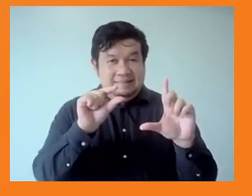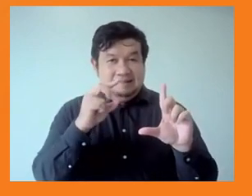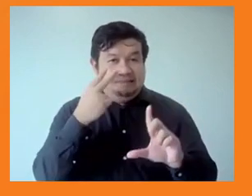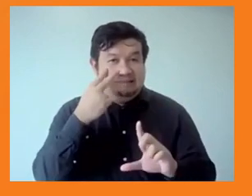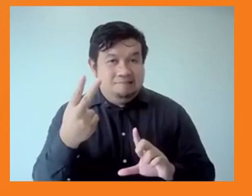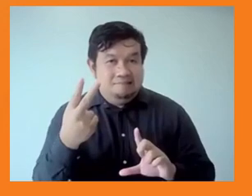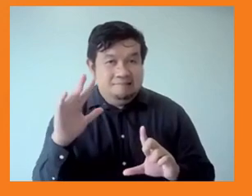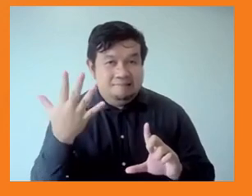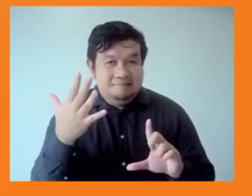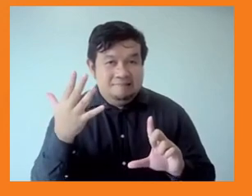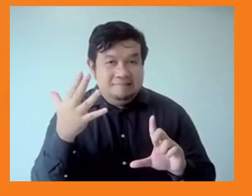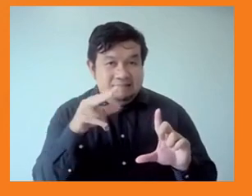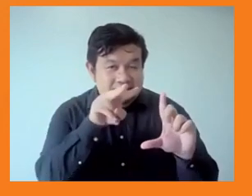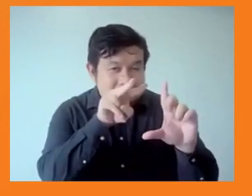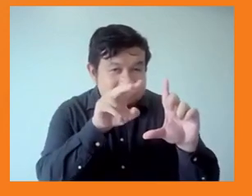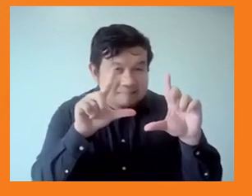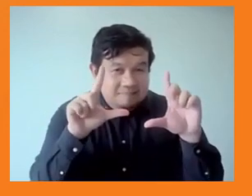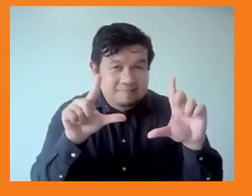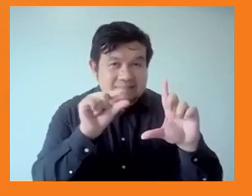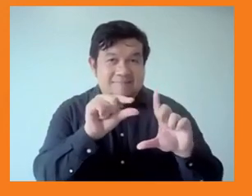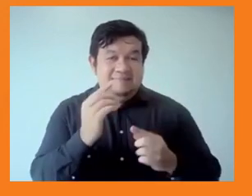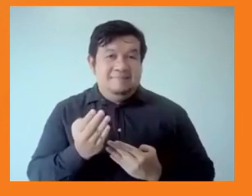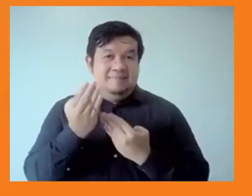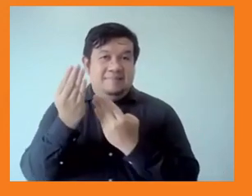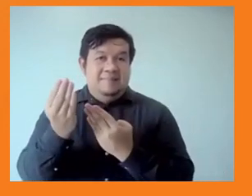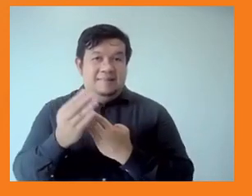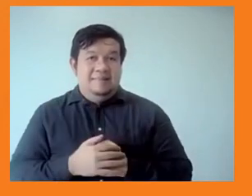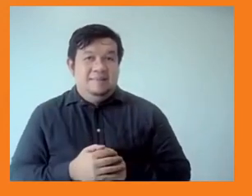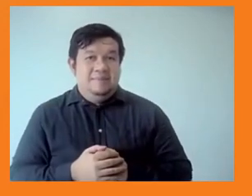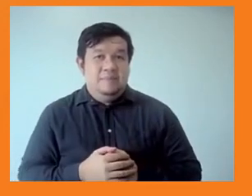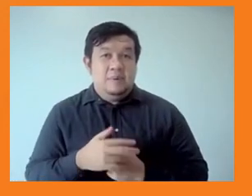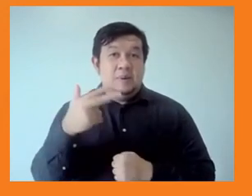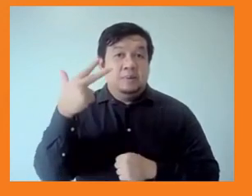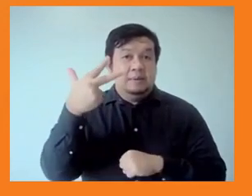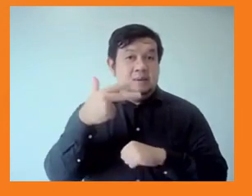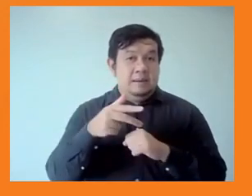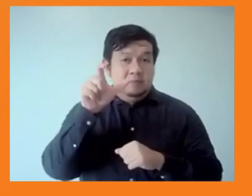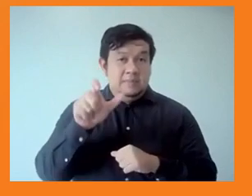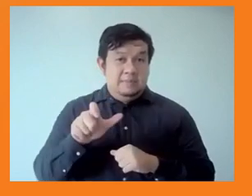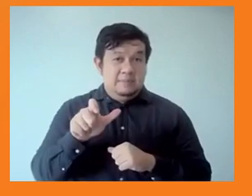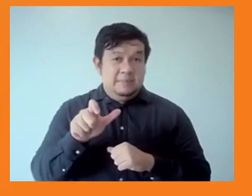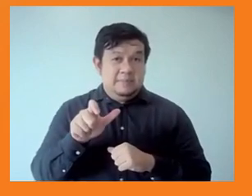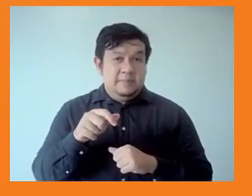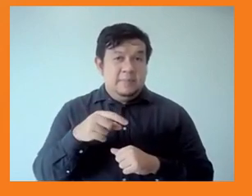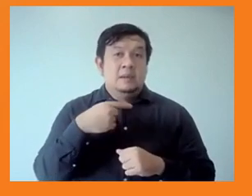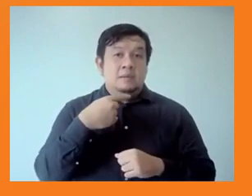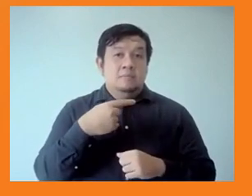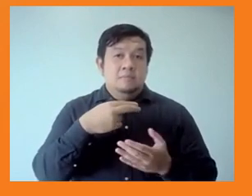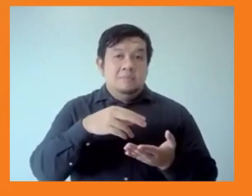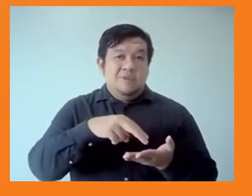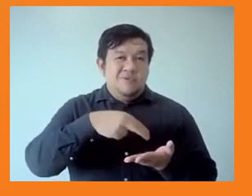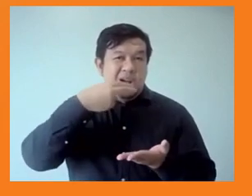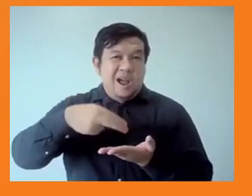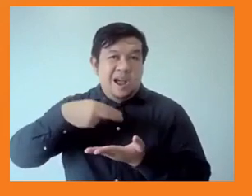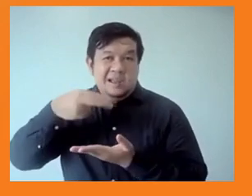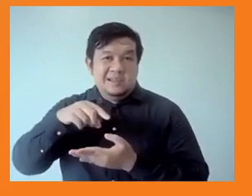essentially we're making are for three types, and they're much more detailed in the report. But also, you can see exactly where your government does well and